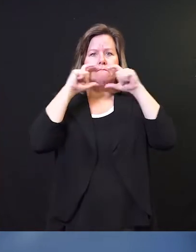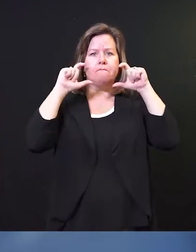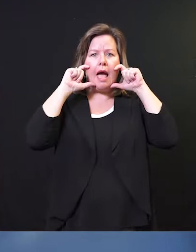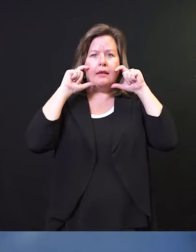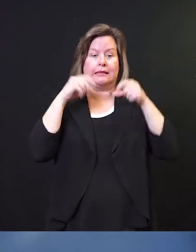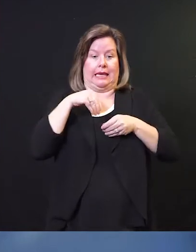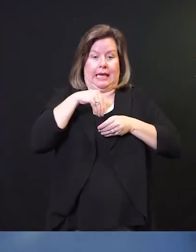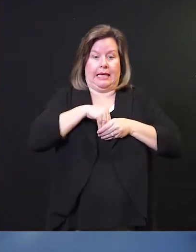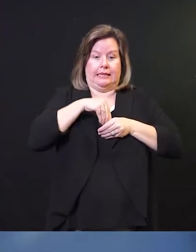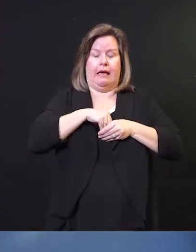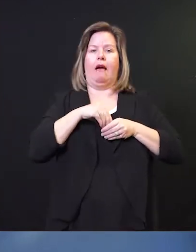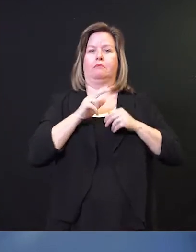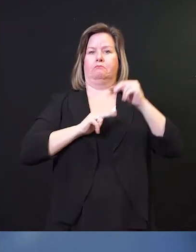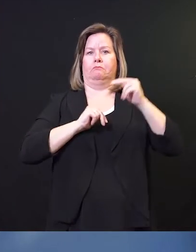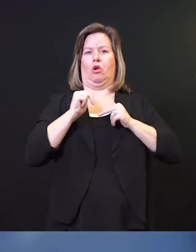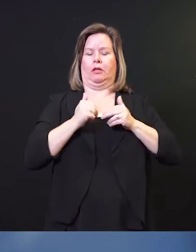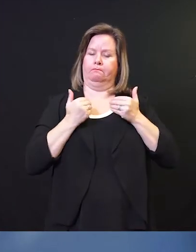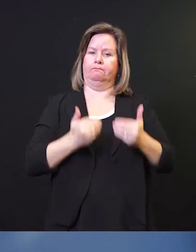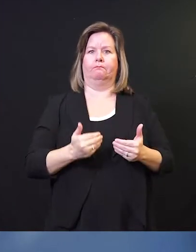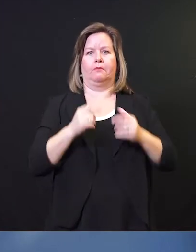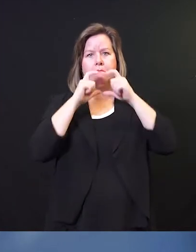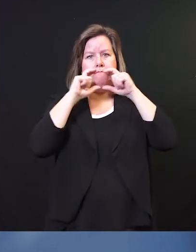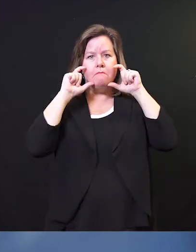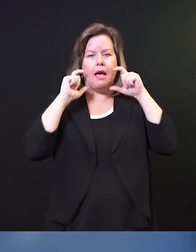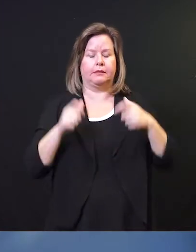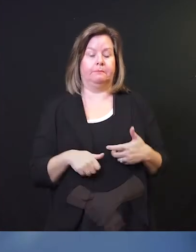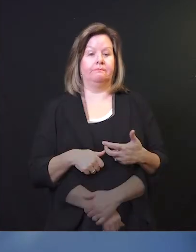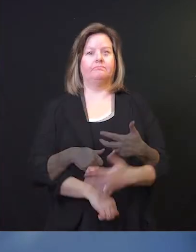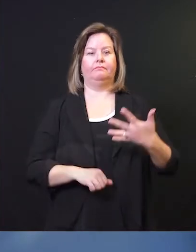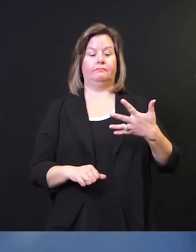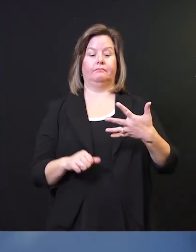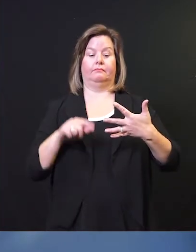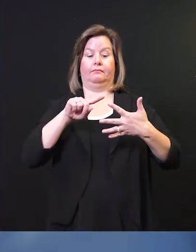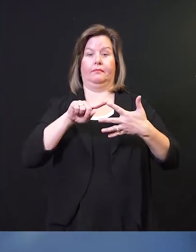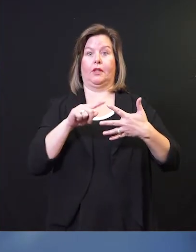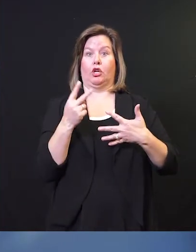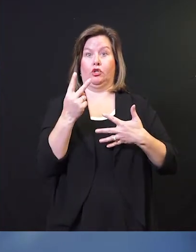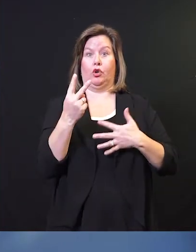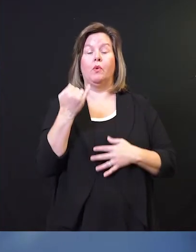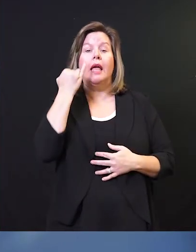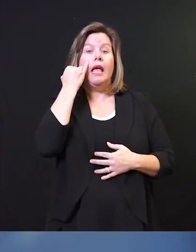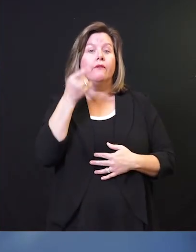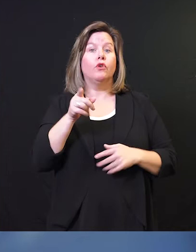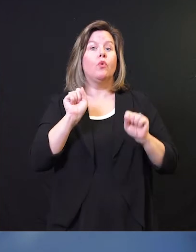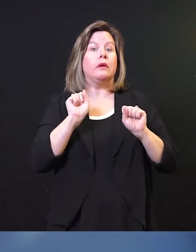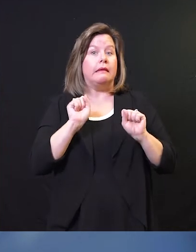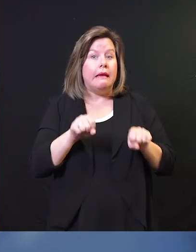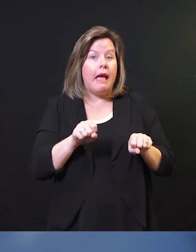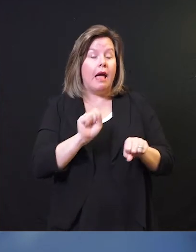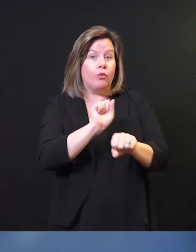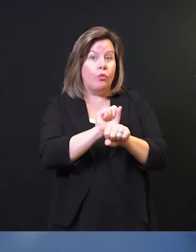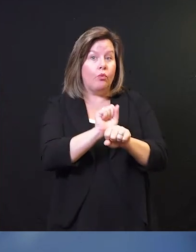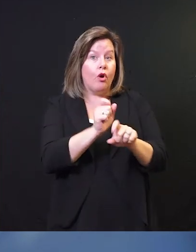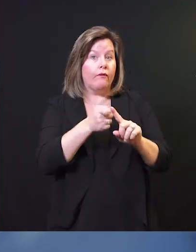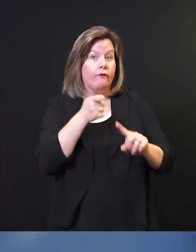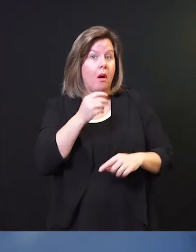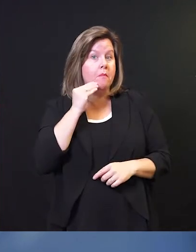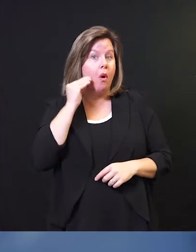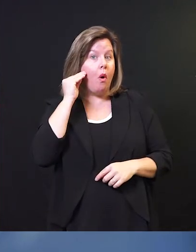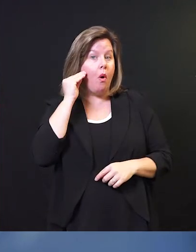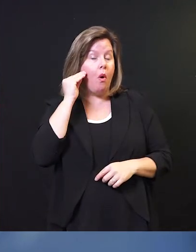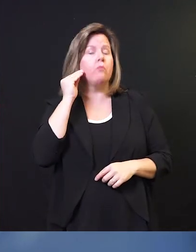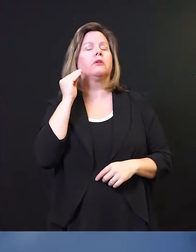please wear a mask. Number two, if you can work from home and you can work from home in a productive way,